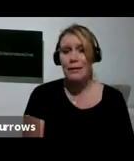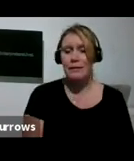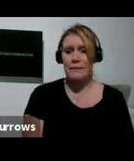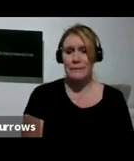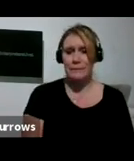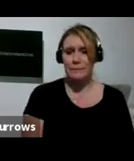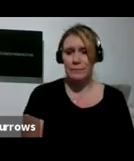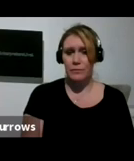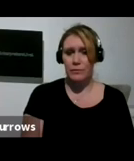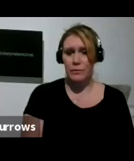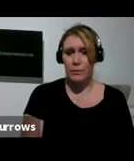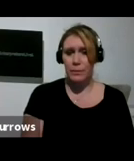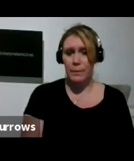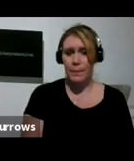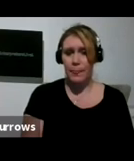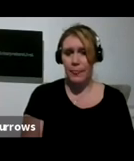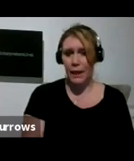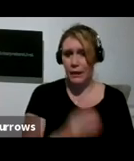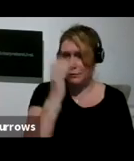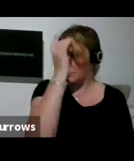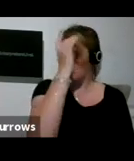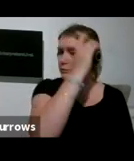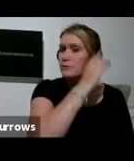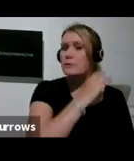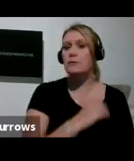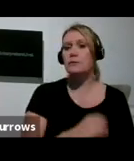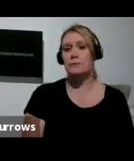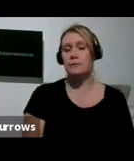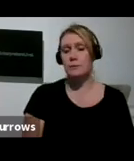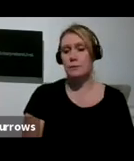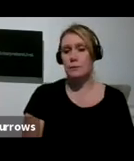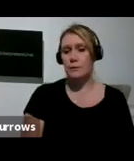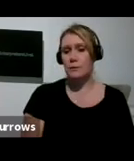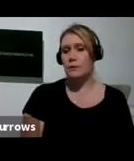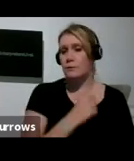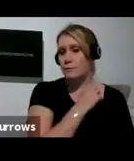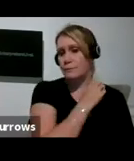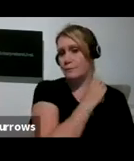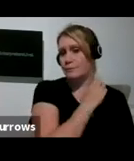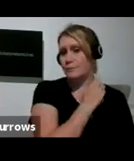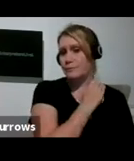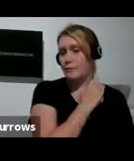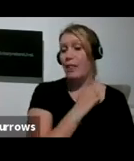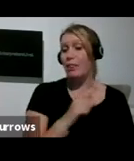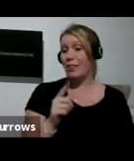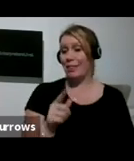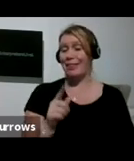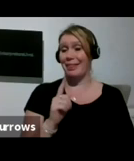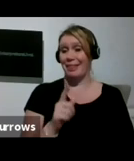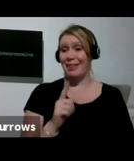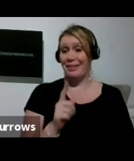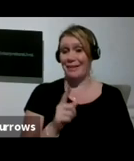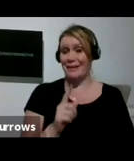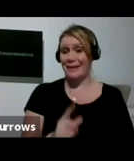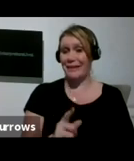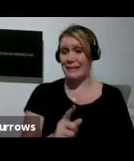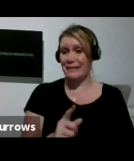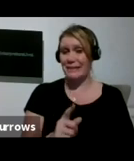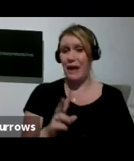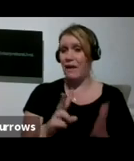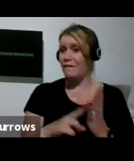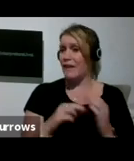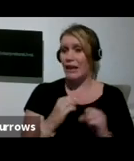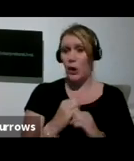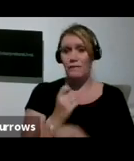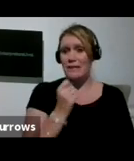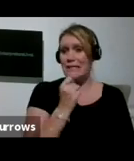And then finally, this was kind of going the whole hog. And yeah, Van Gogh didn't actually smile very much because he'd lost